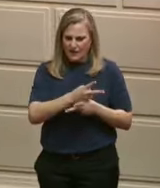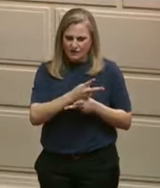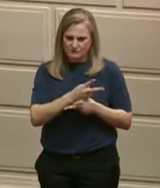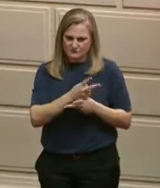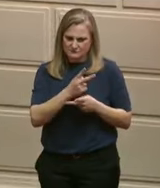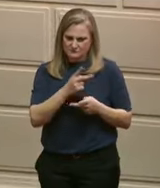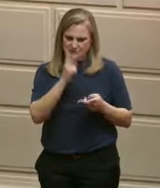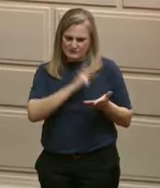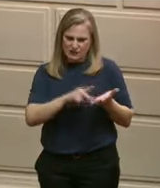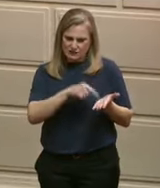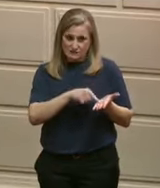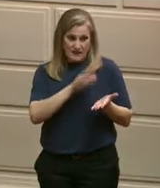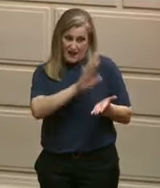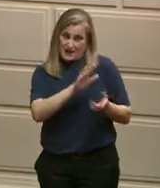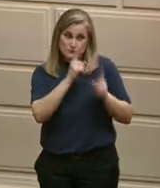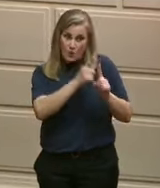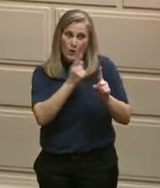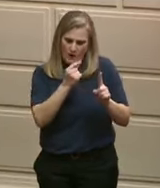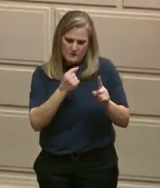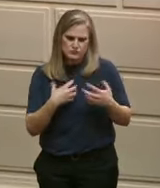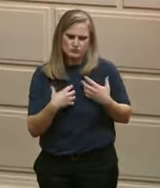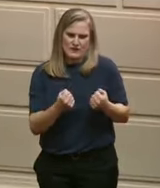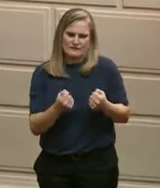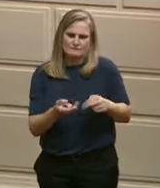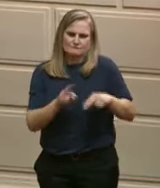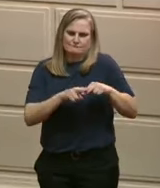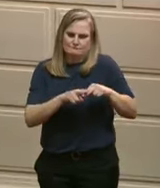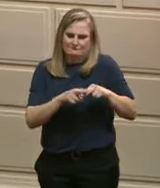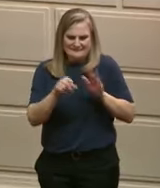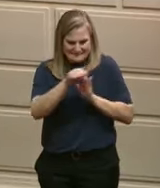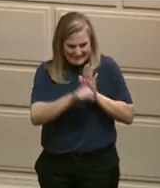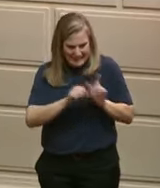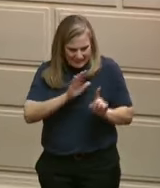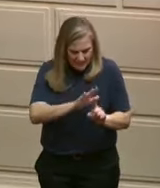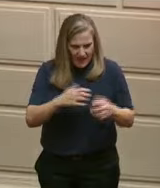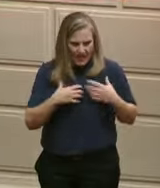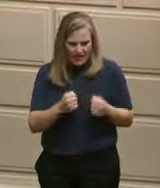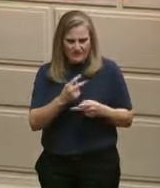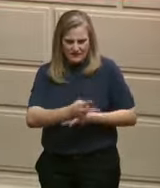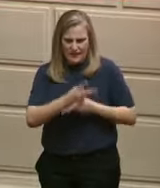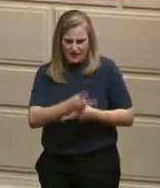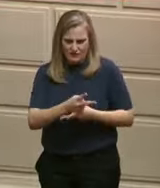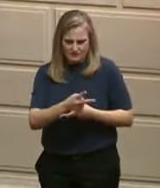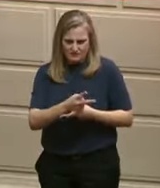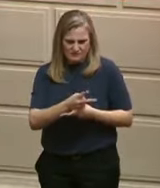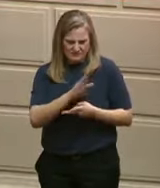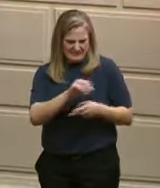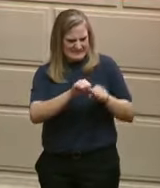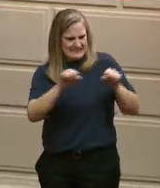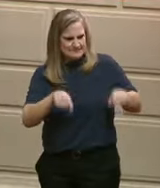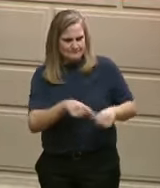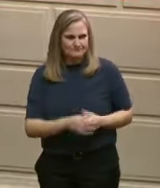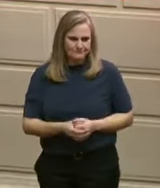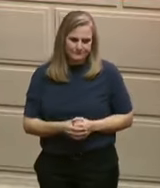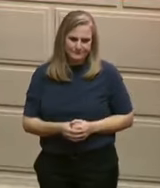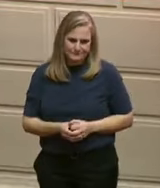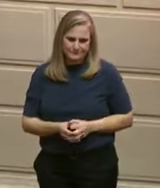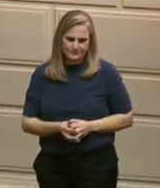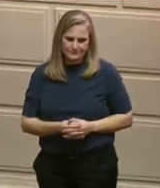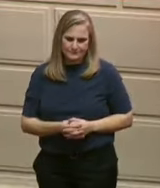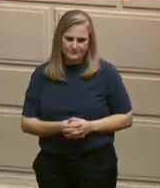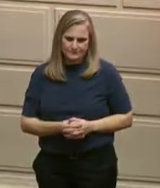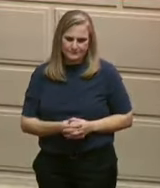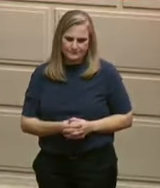the state's health care system. And Rick is no stranger to this work.